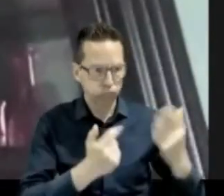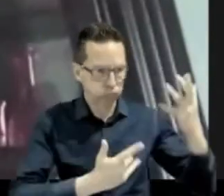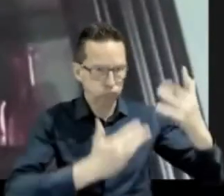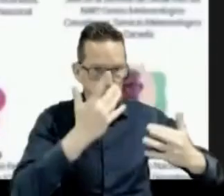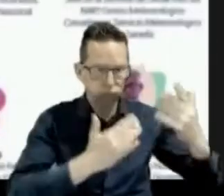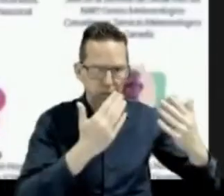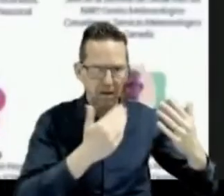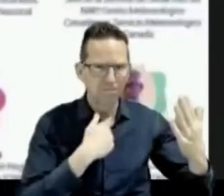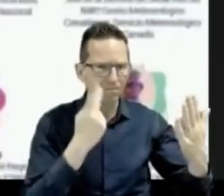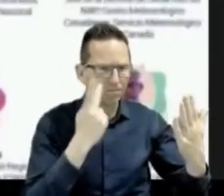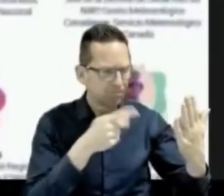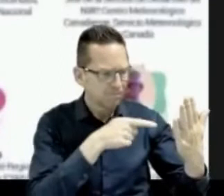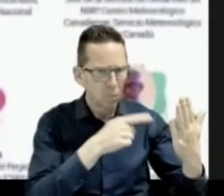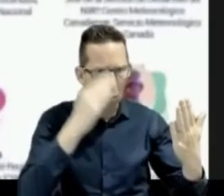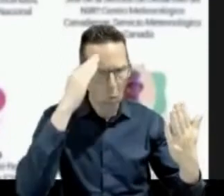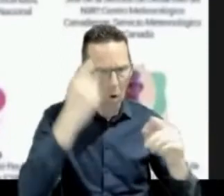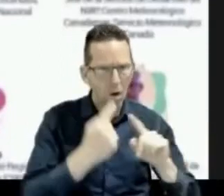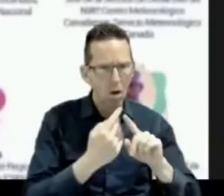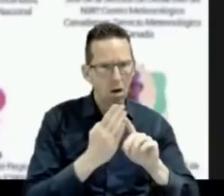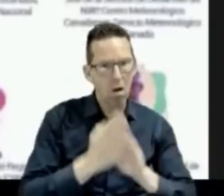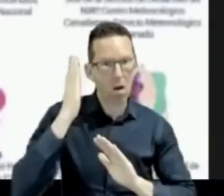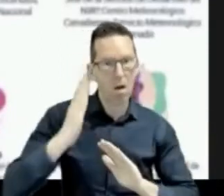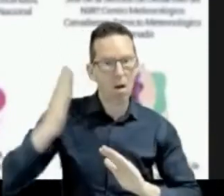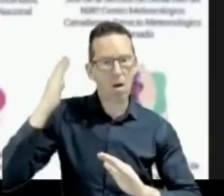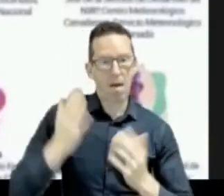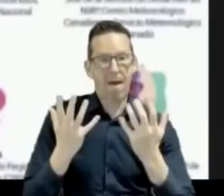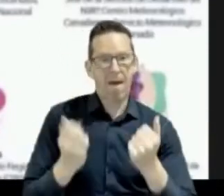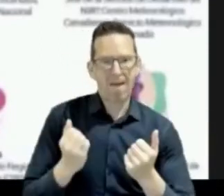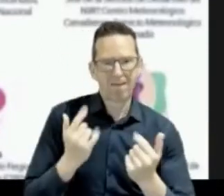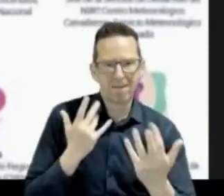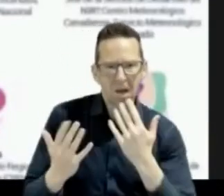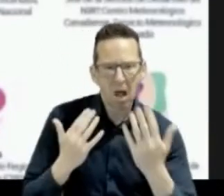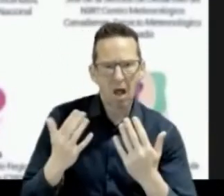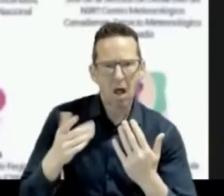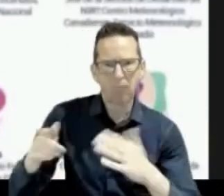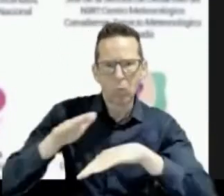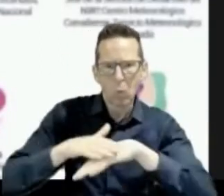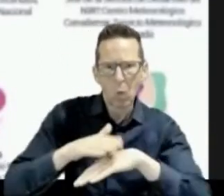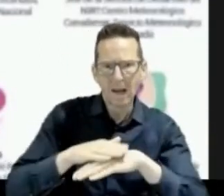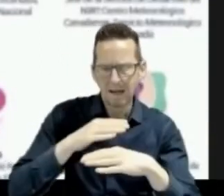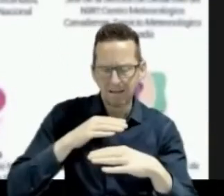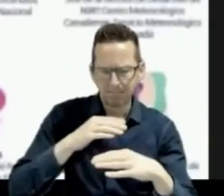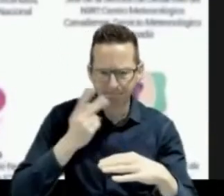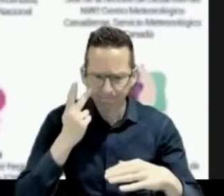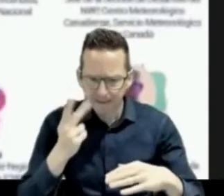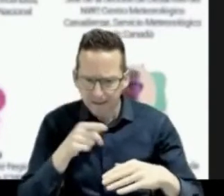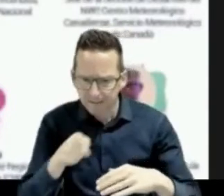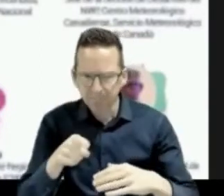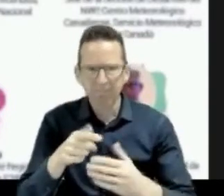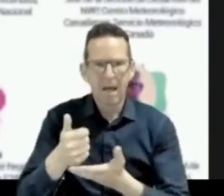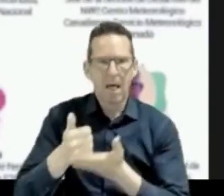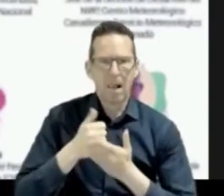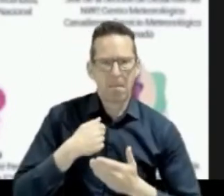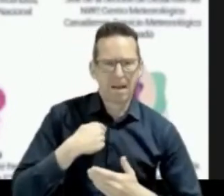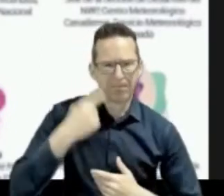Thank you. for your response. Okay, I think we will have some time after the second